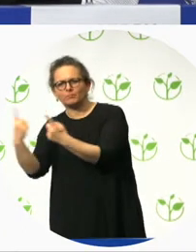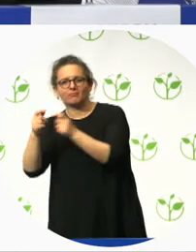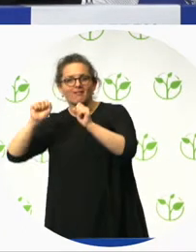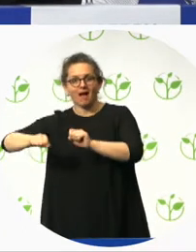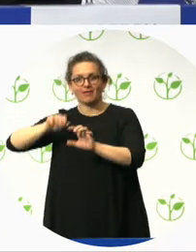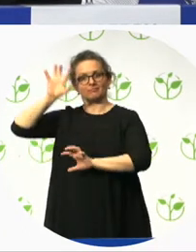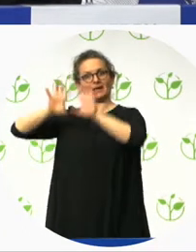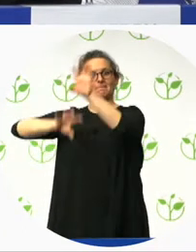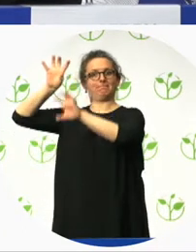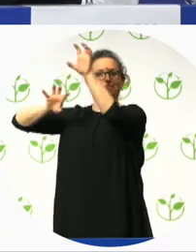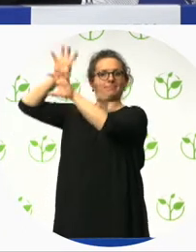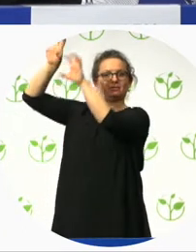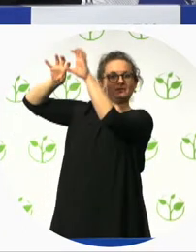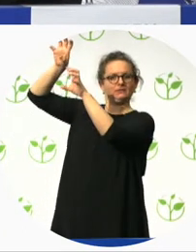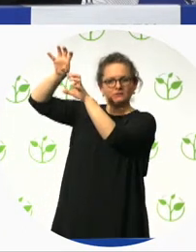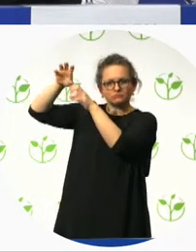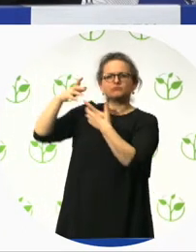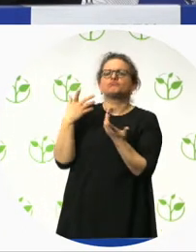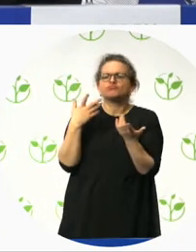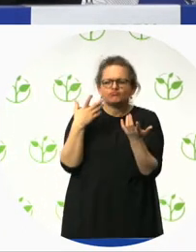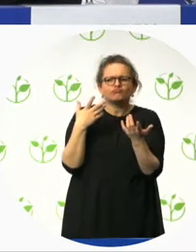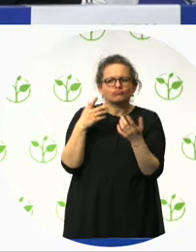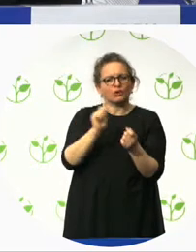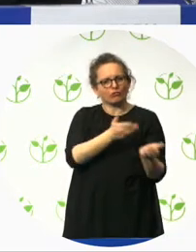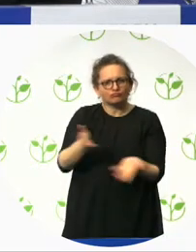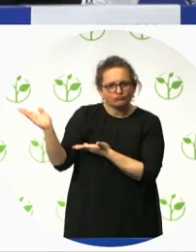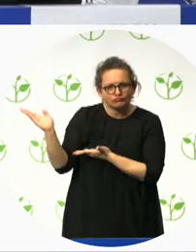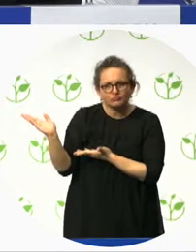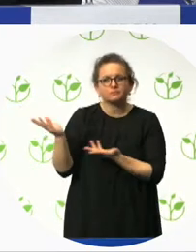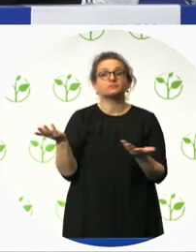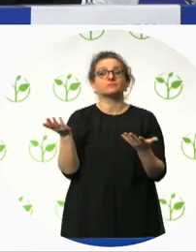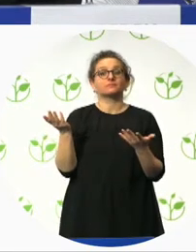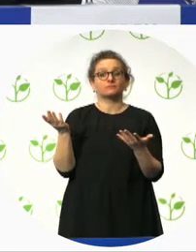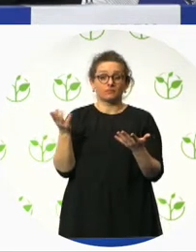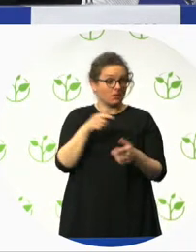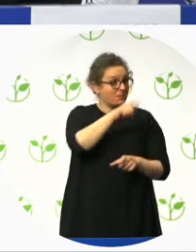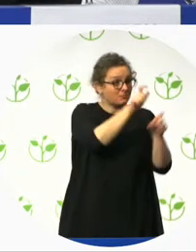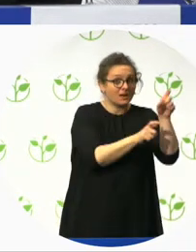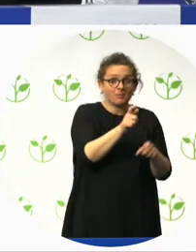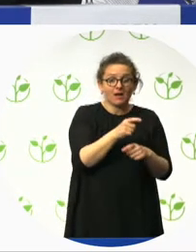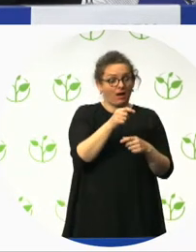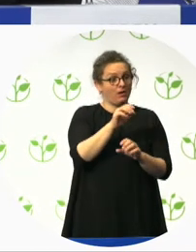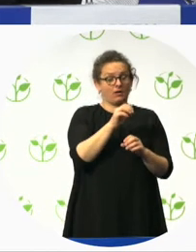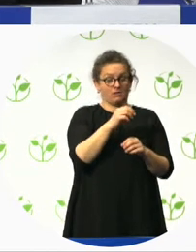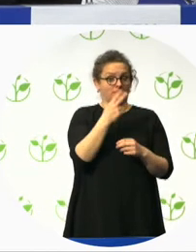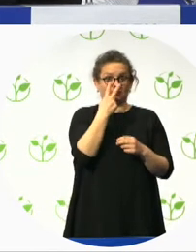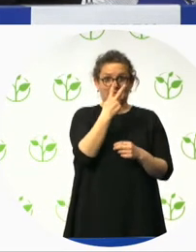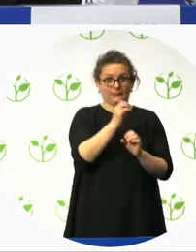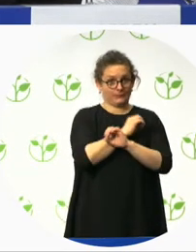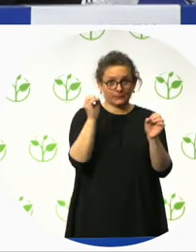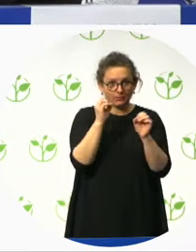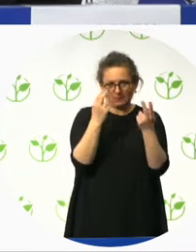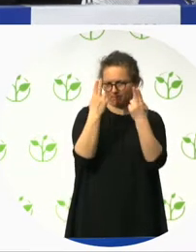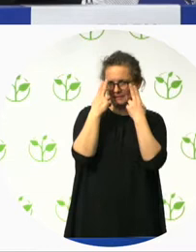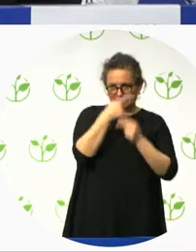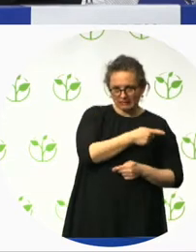love to climb walls. They get a great sense of accomplishment. And so that's one of the things we have here is an adaptive